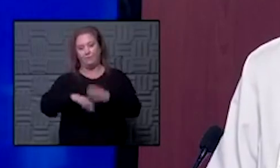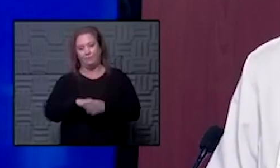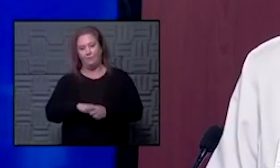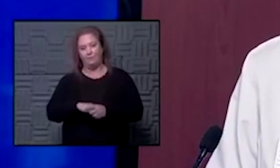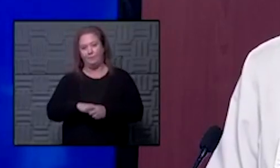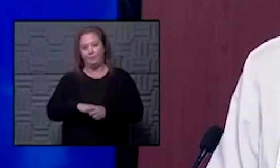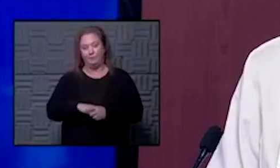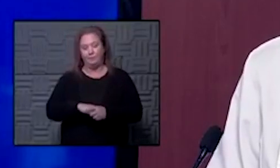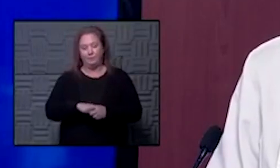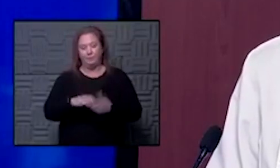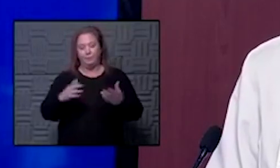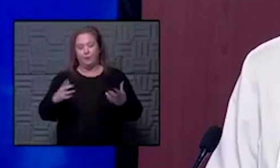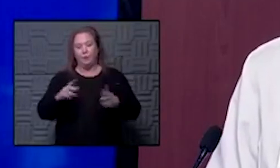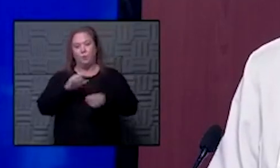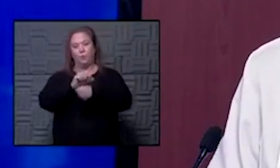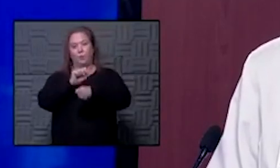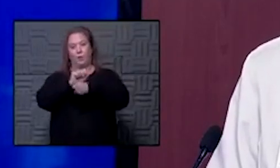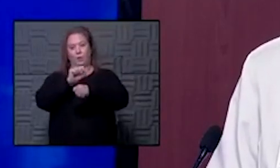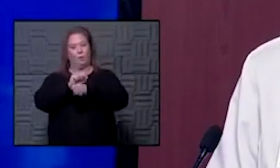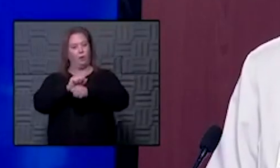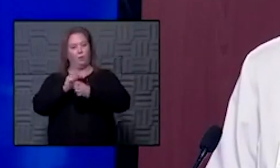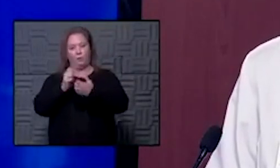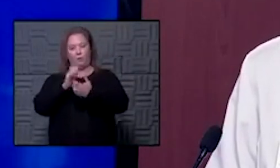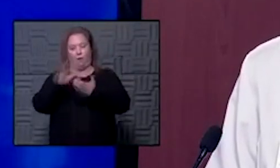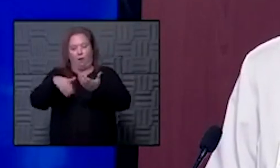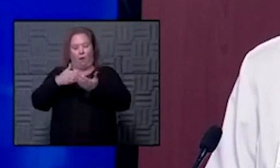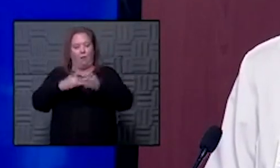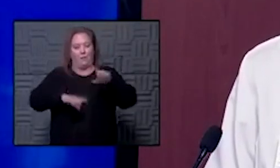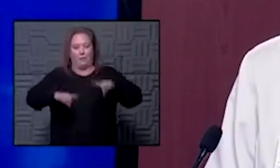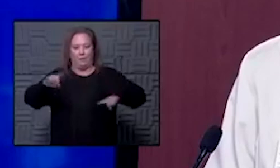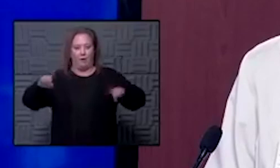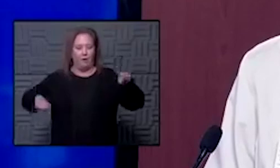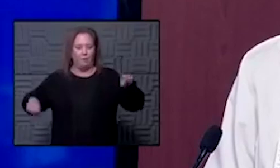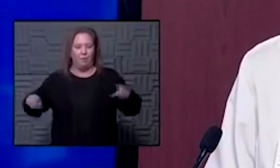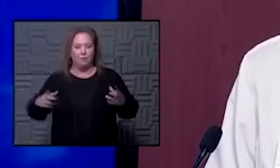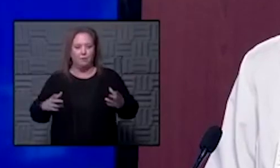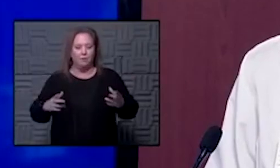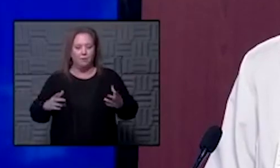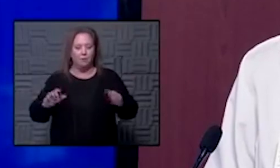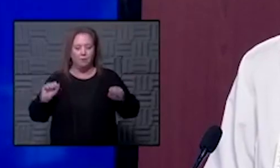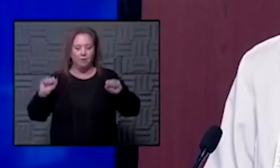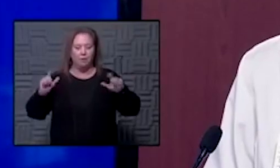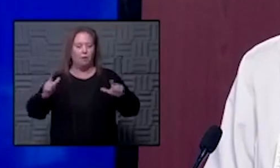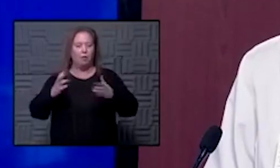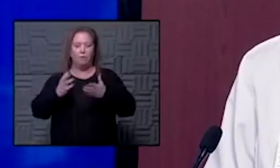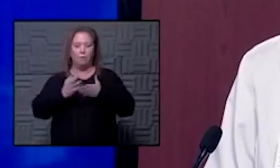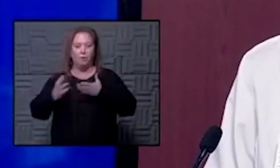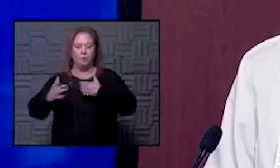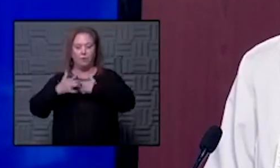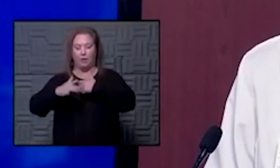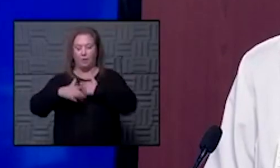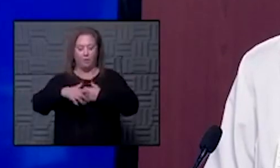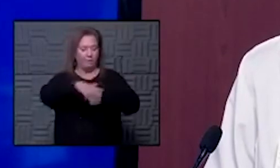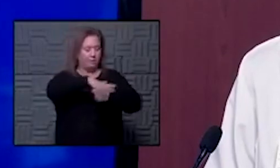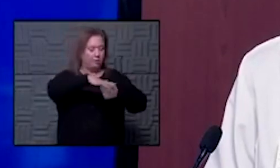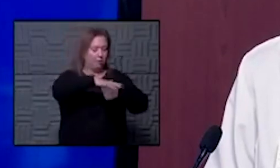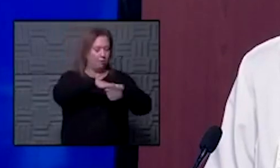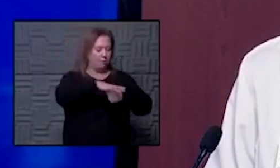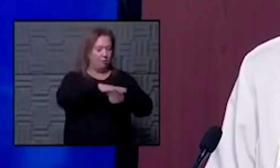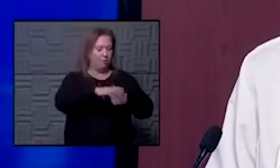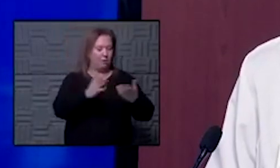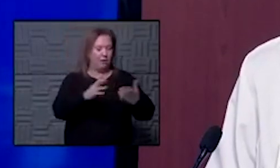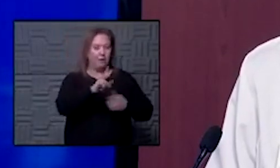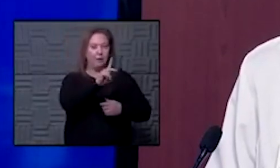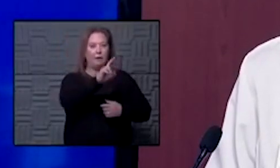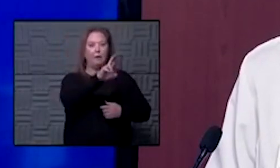and so we work with all of those variables and with every available resource whether it be local or here in our own